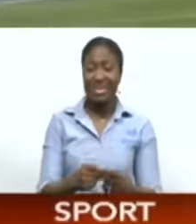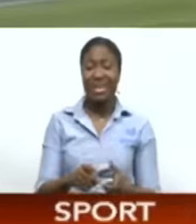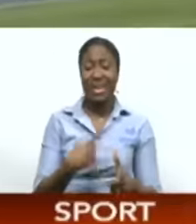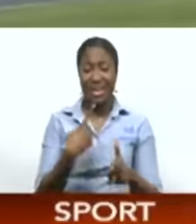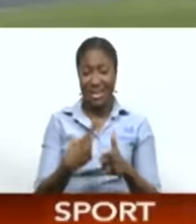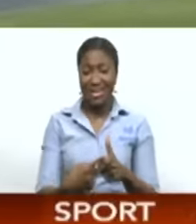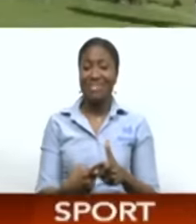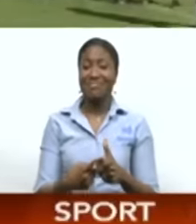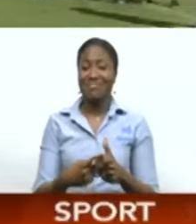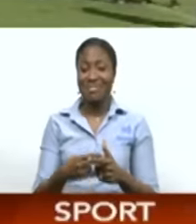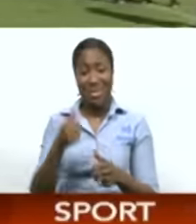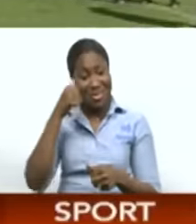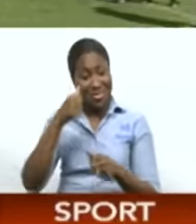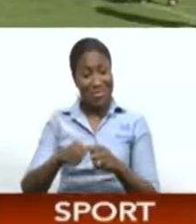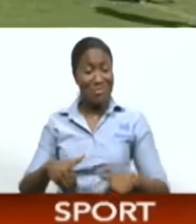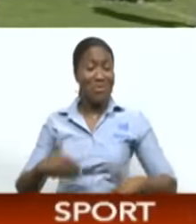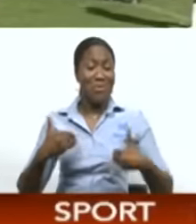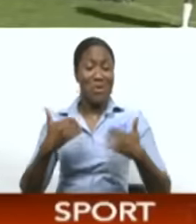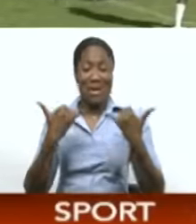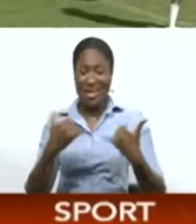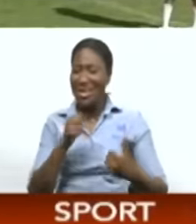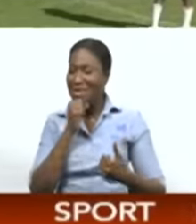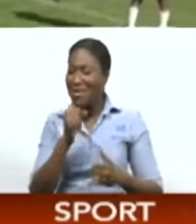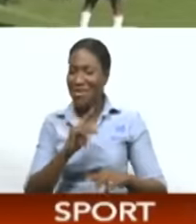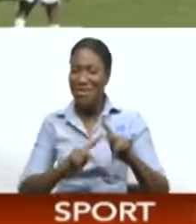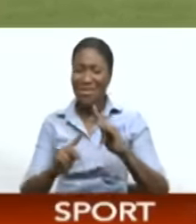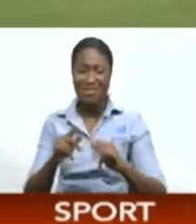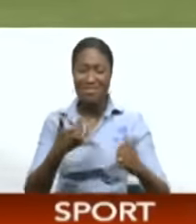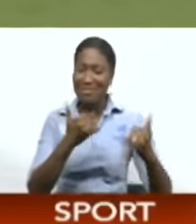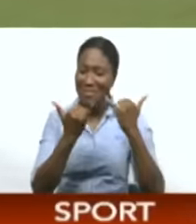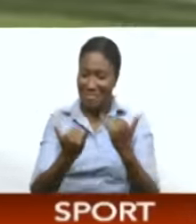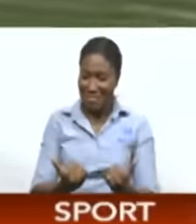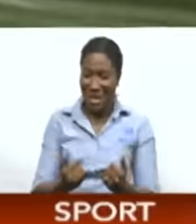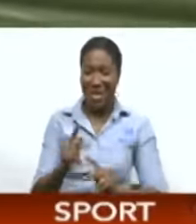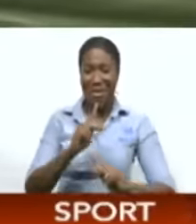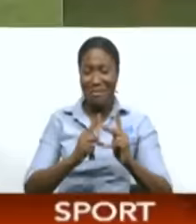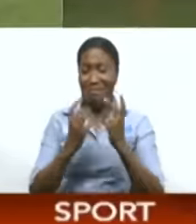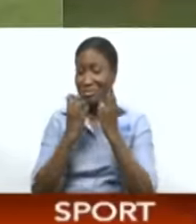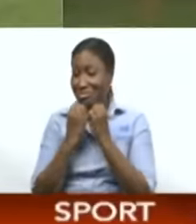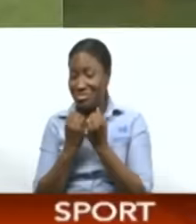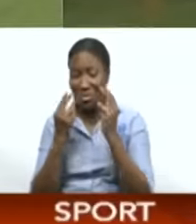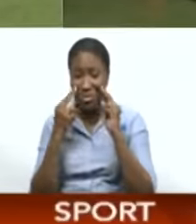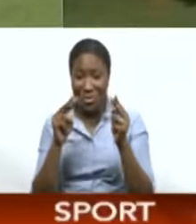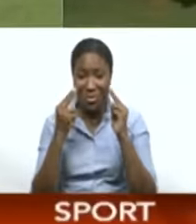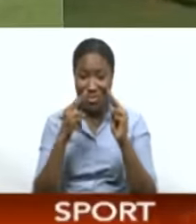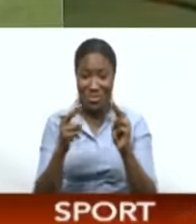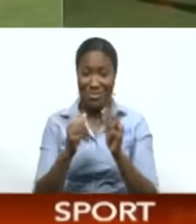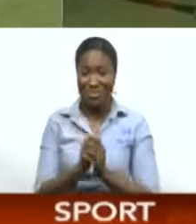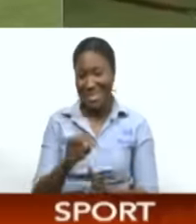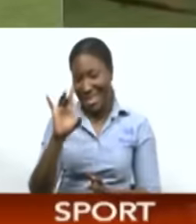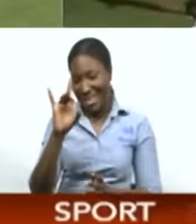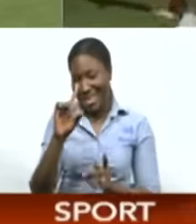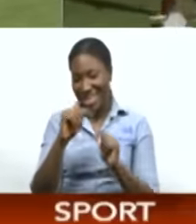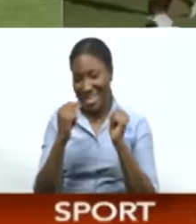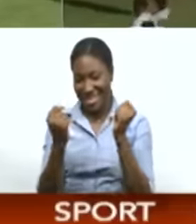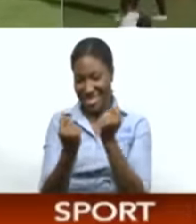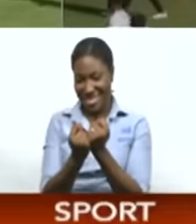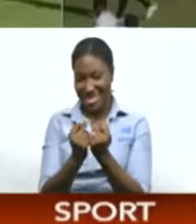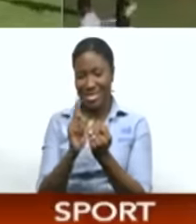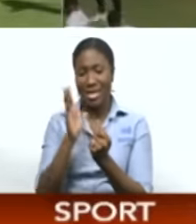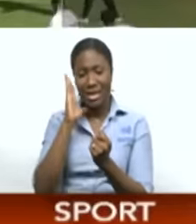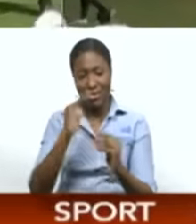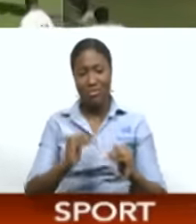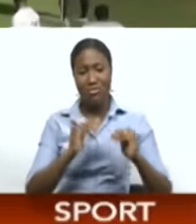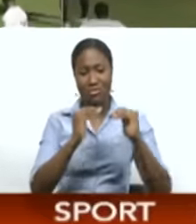rolling back the years, all for the entertainment of a decent and appreciative audience. The eight teams advancing from group play were as